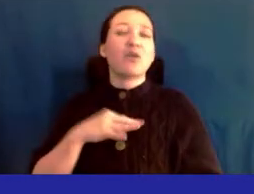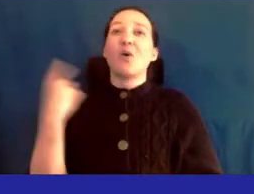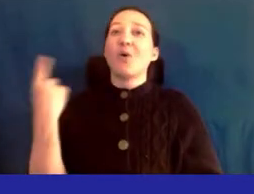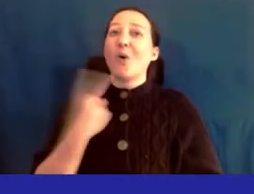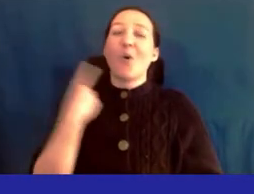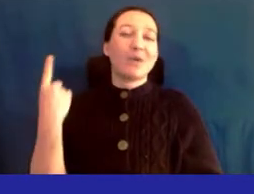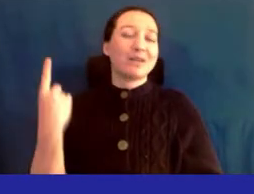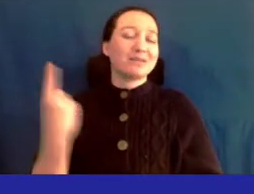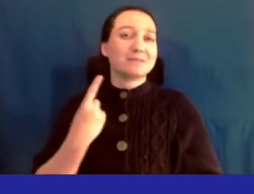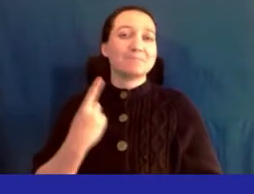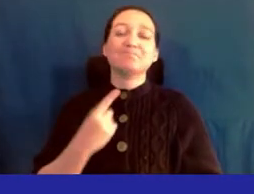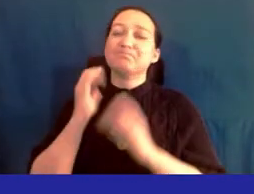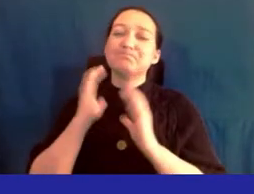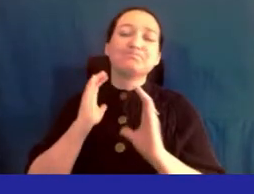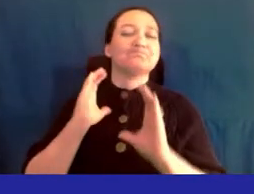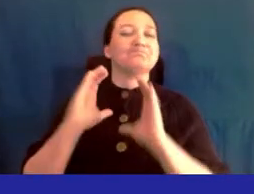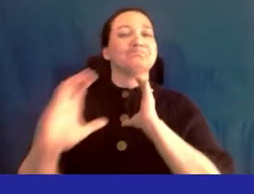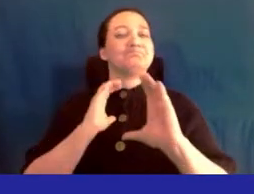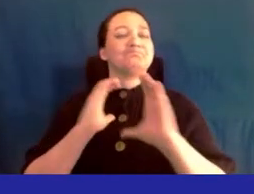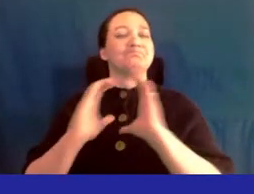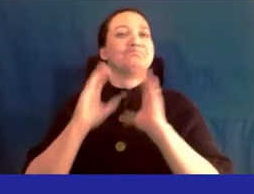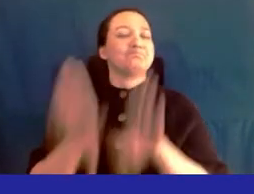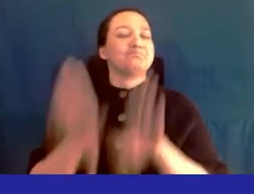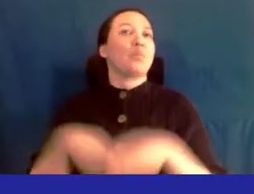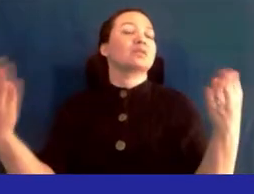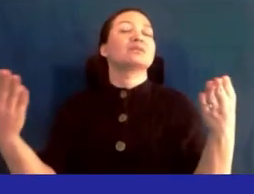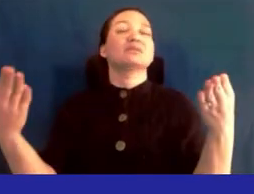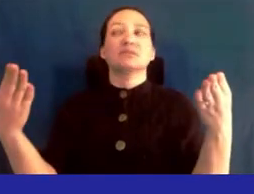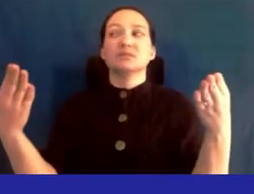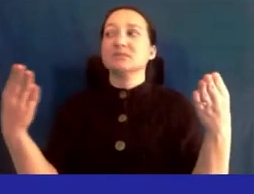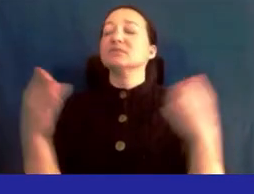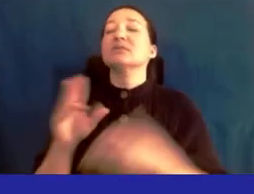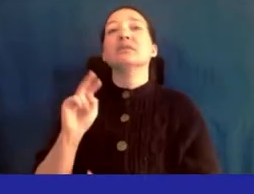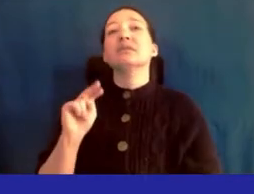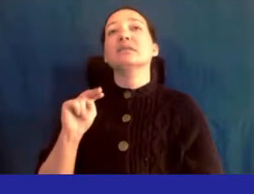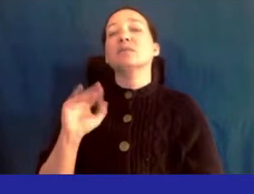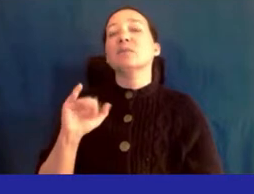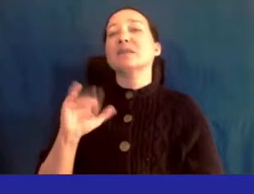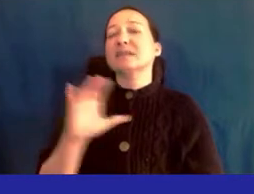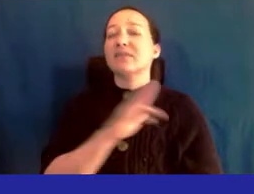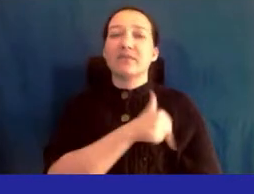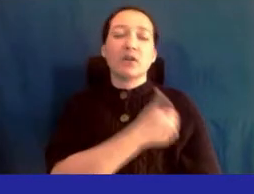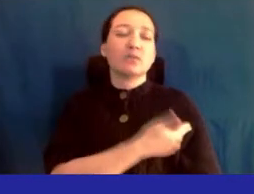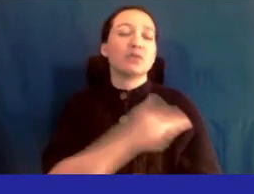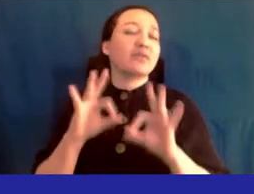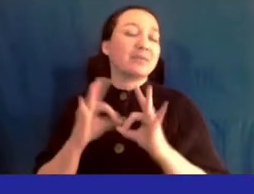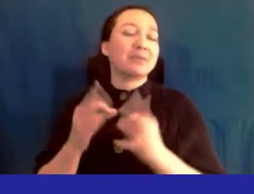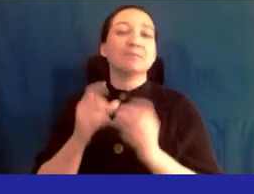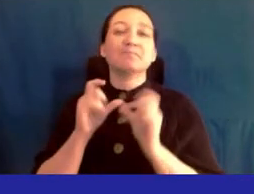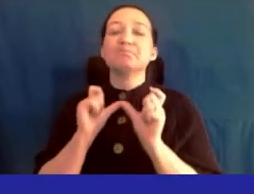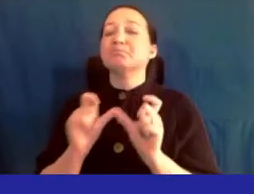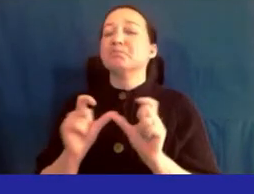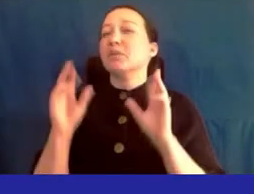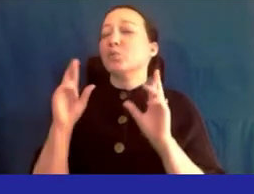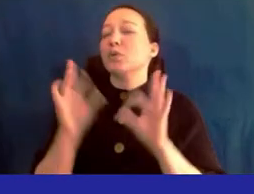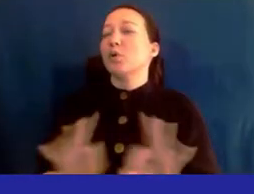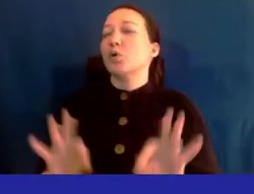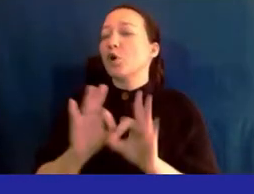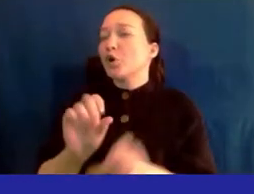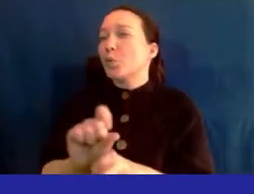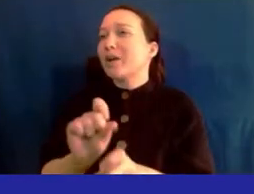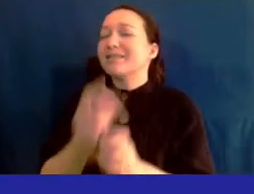an open line of communication with us as a member of health and hospitals family we hope to continue this important work and thank you